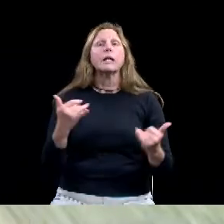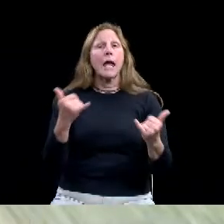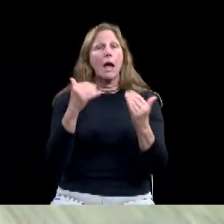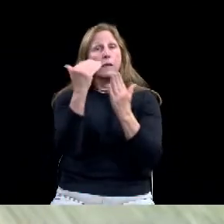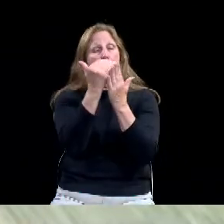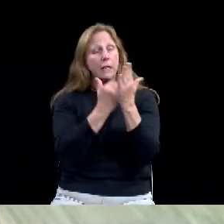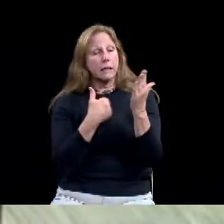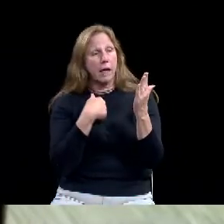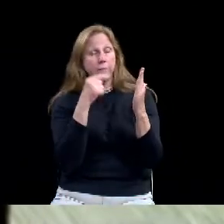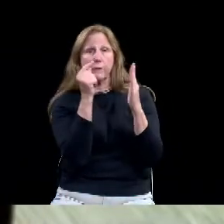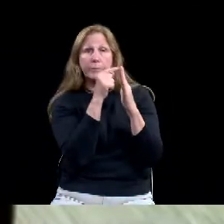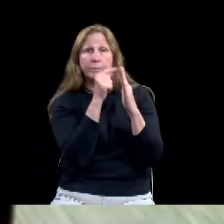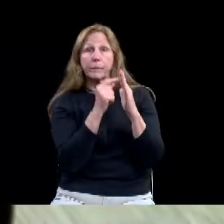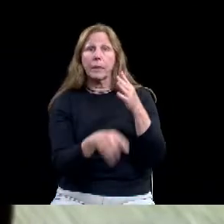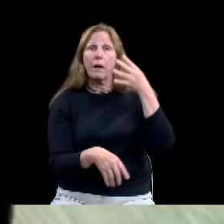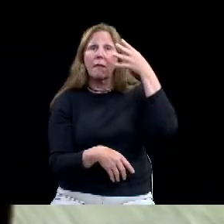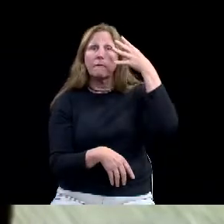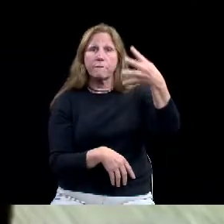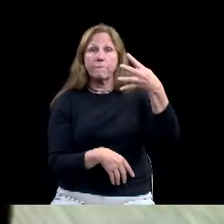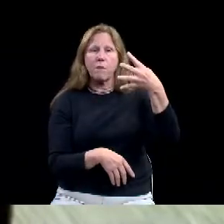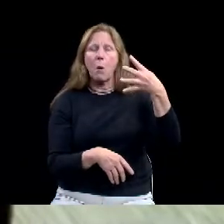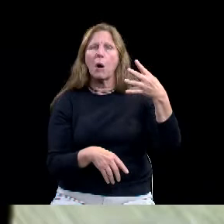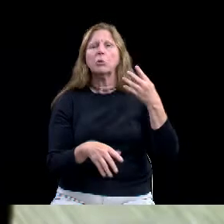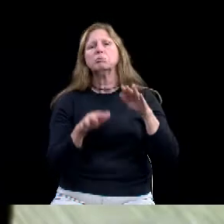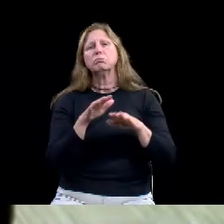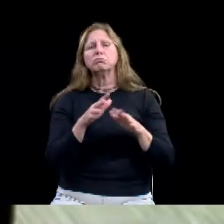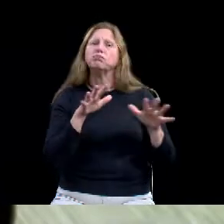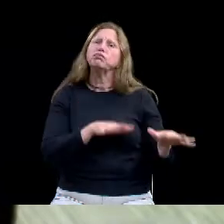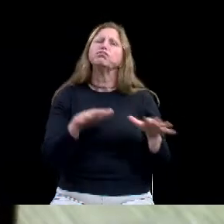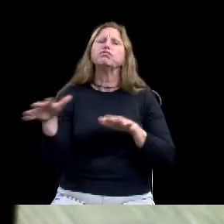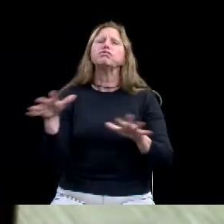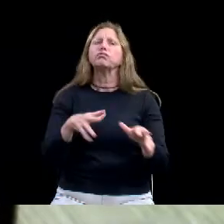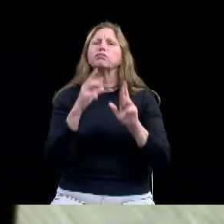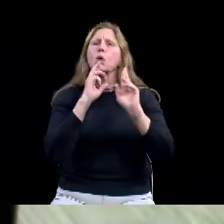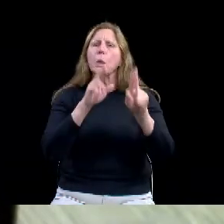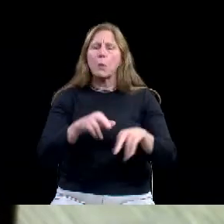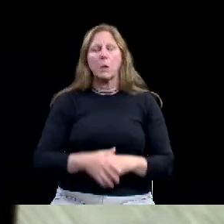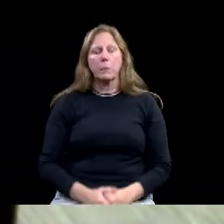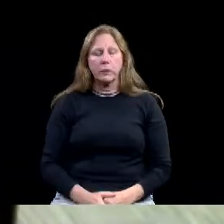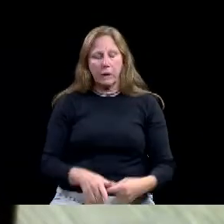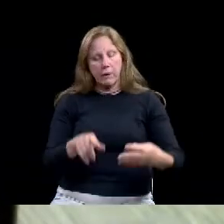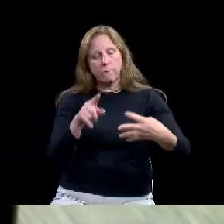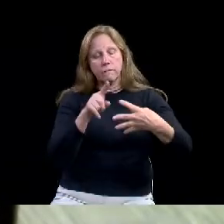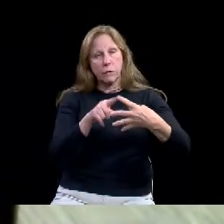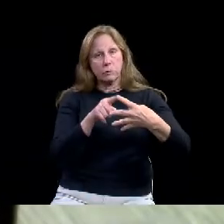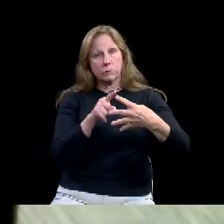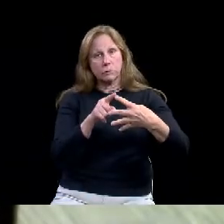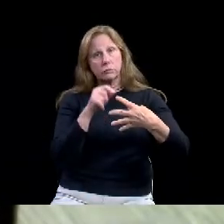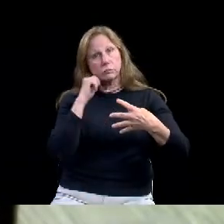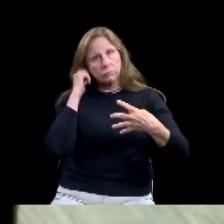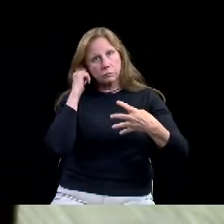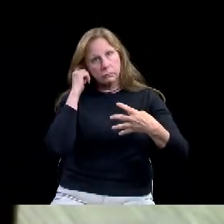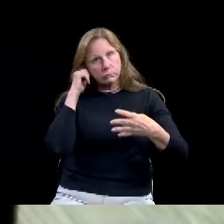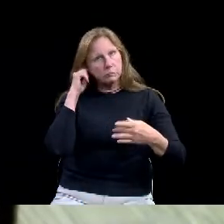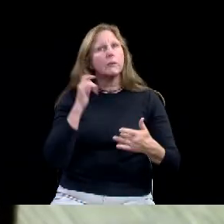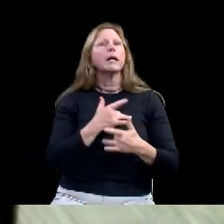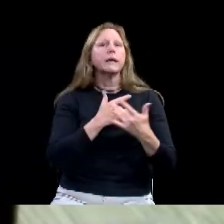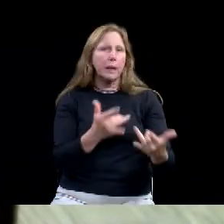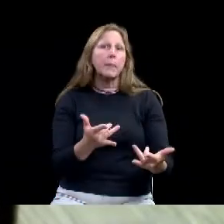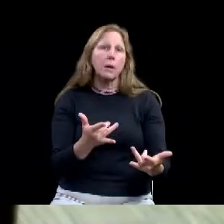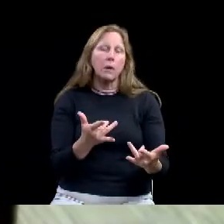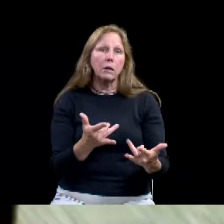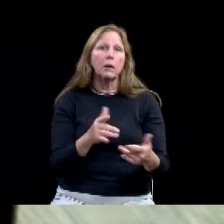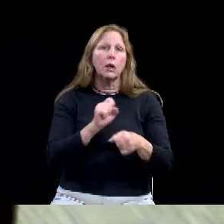typical update on COVID-19. We also have IR's informal reports on the winter storm